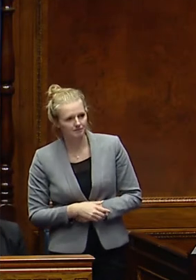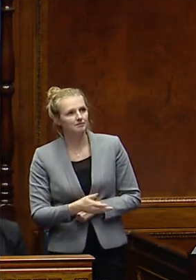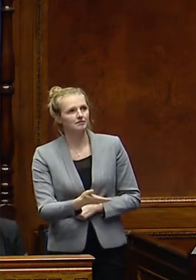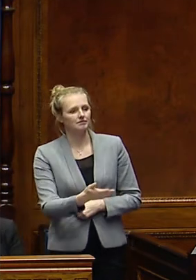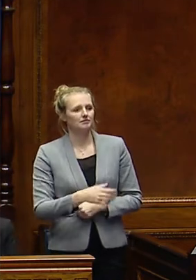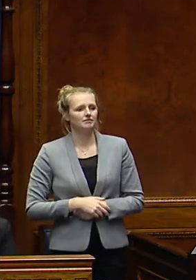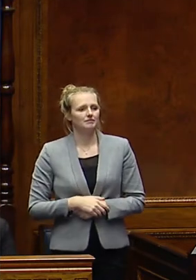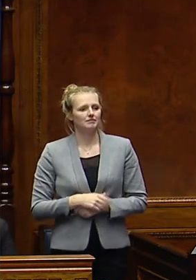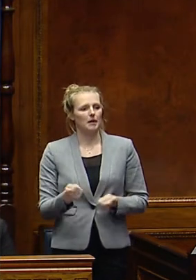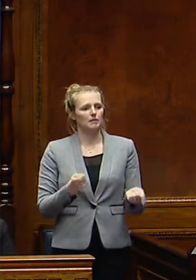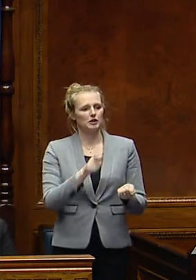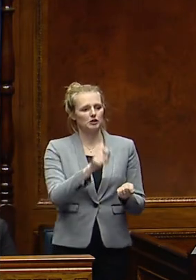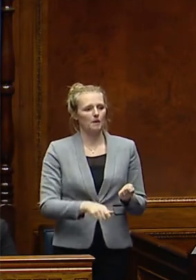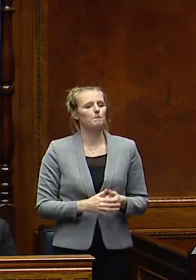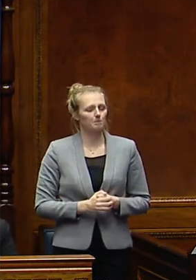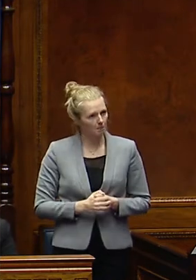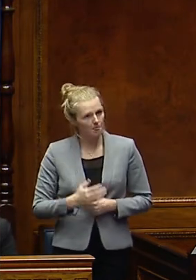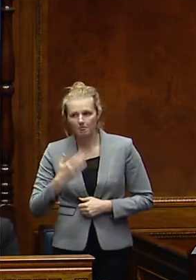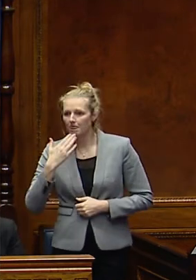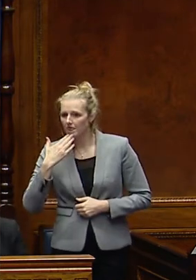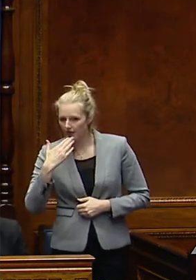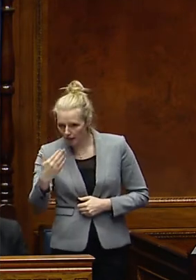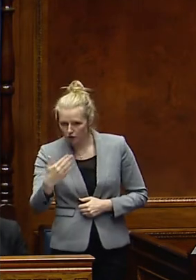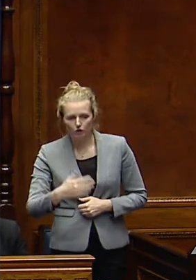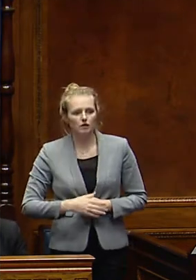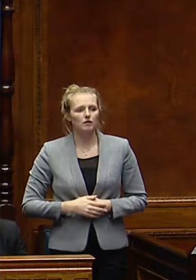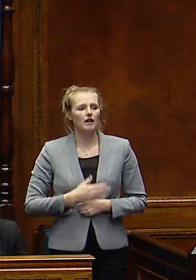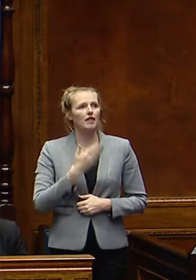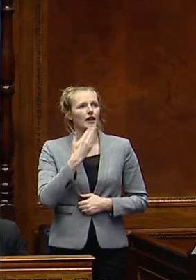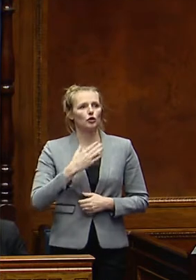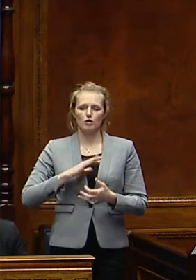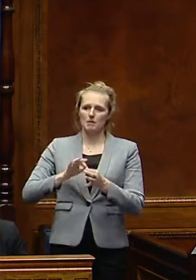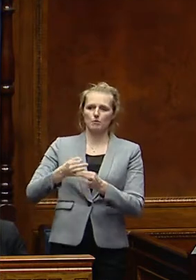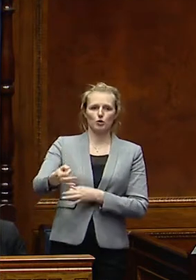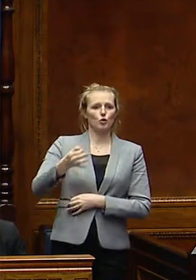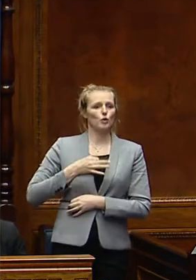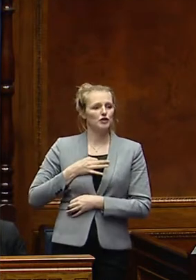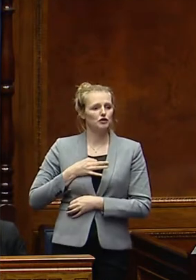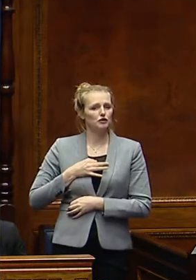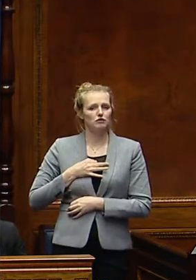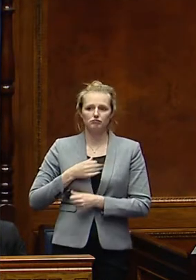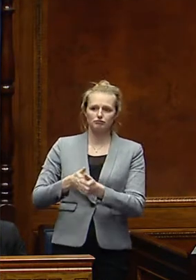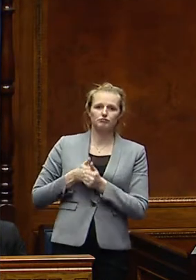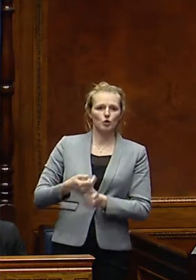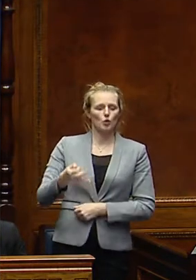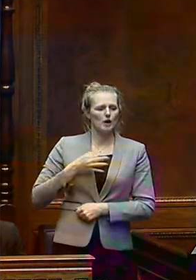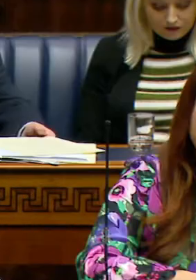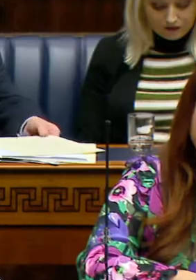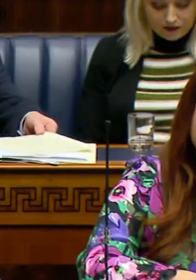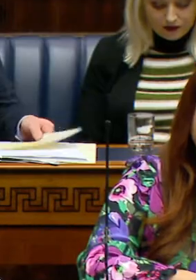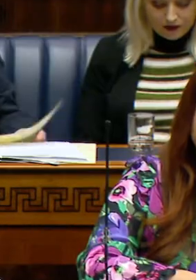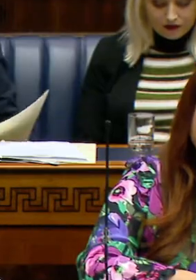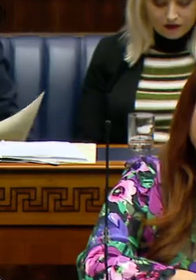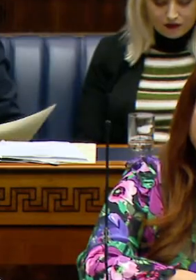Doug Beatty Thanks very much, Concolia, and thank you to the Member for this important question. I suppose, as a